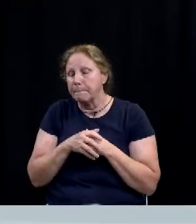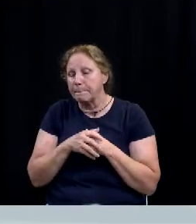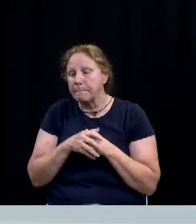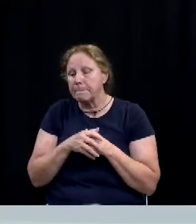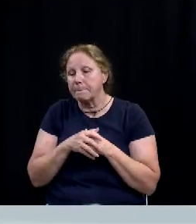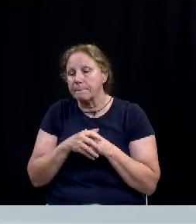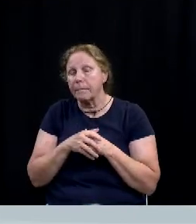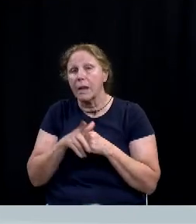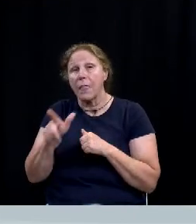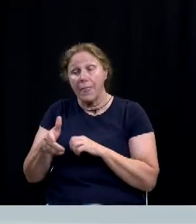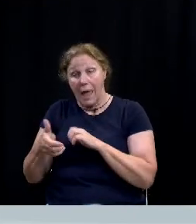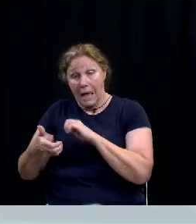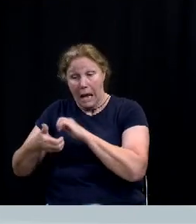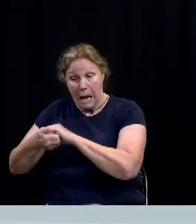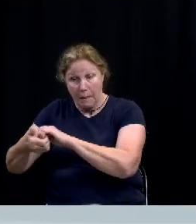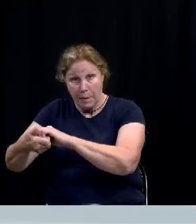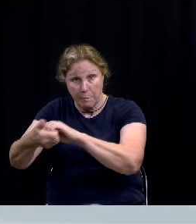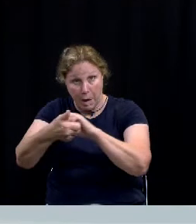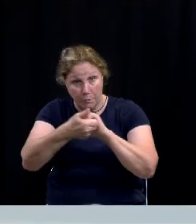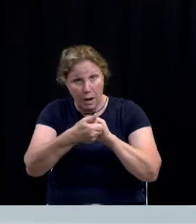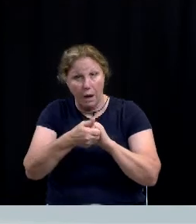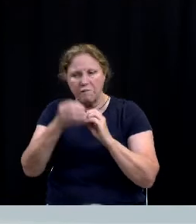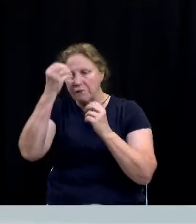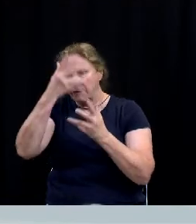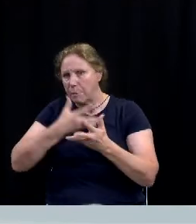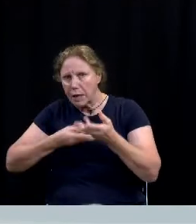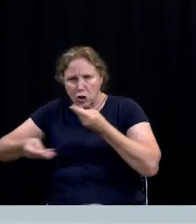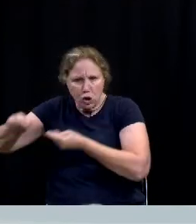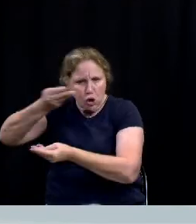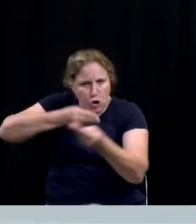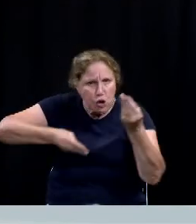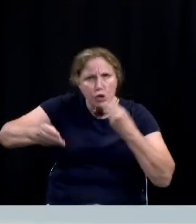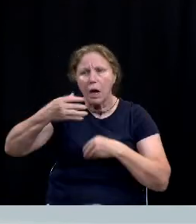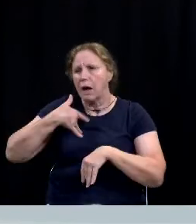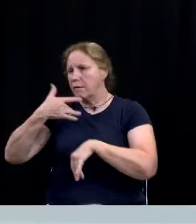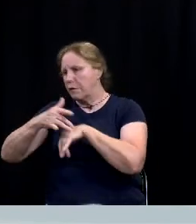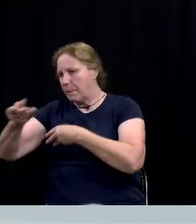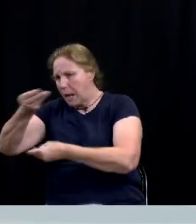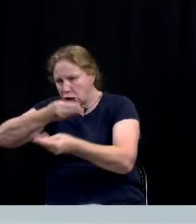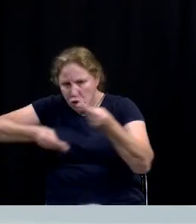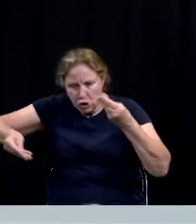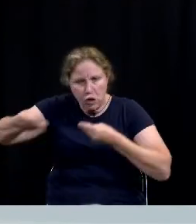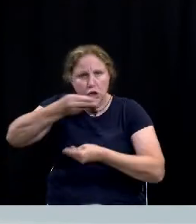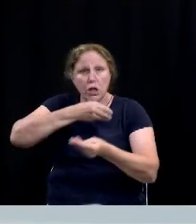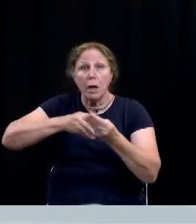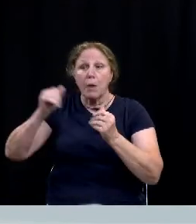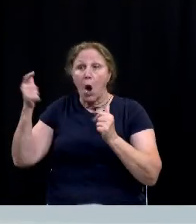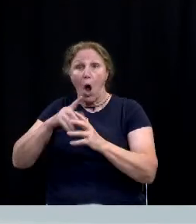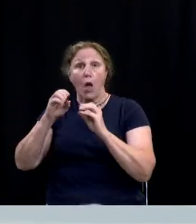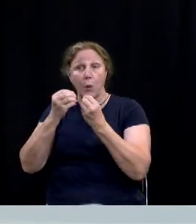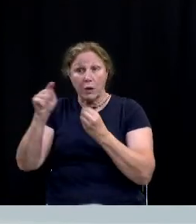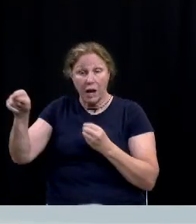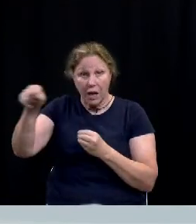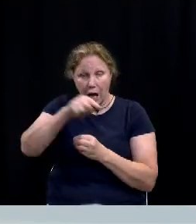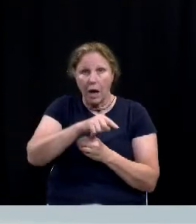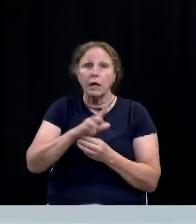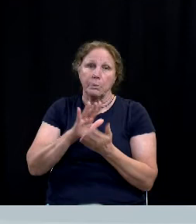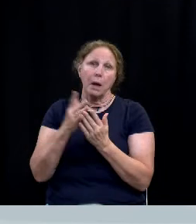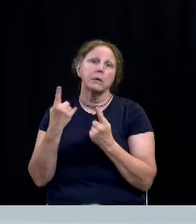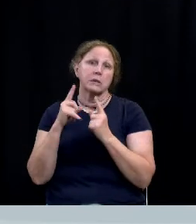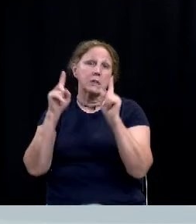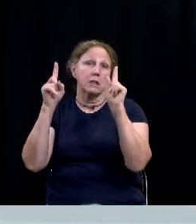cooperative effect of sharing information and resources by the constituent agencies has already proven successful